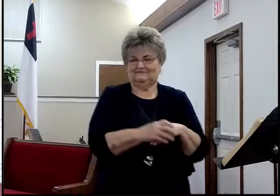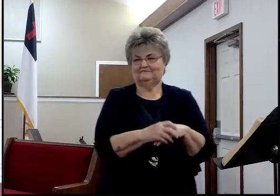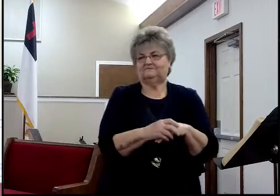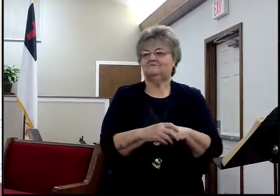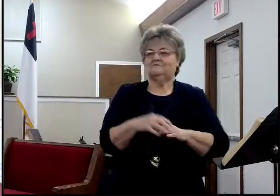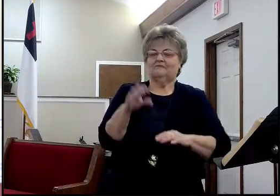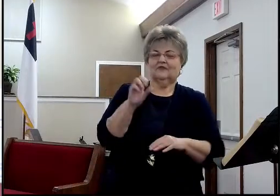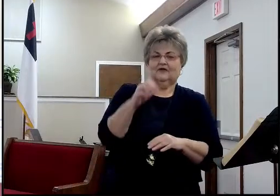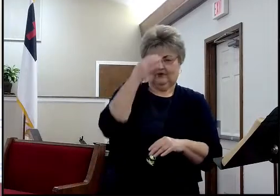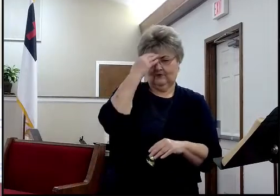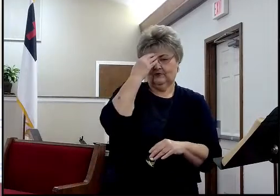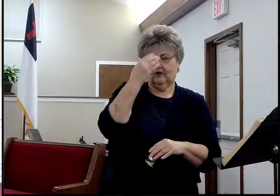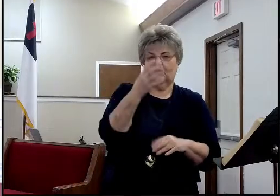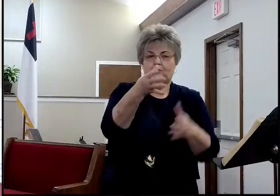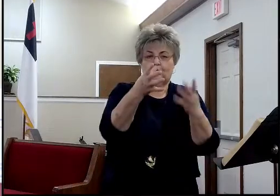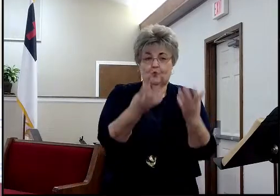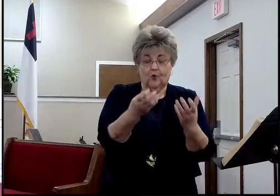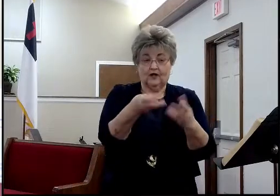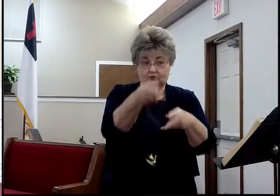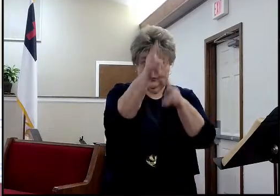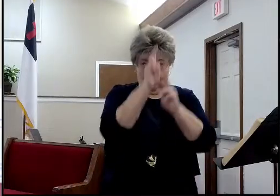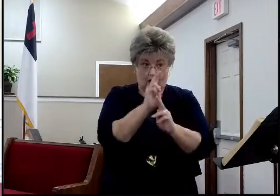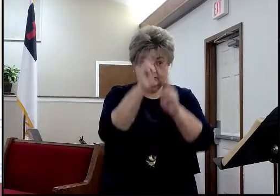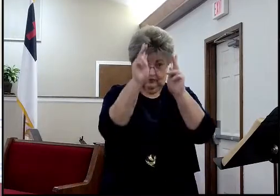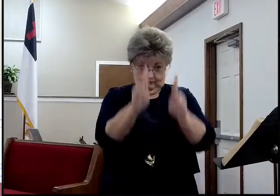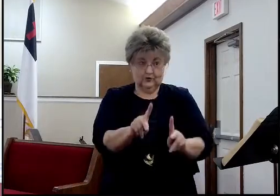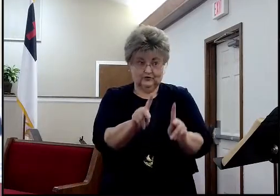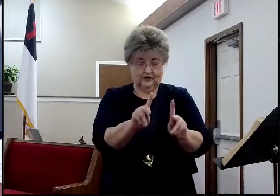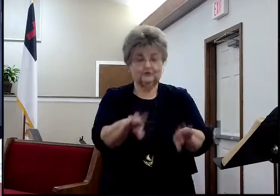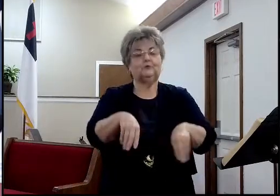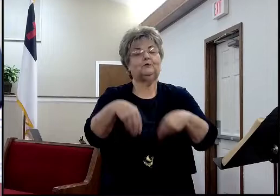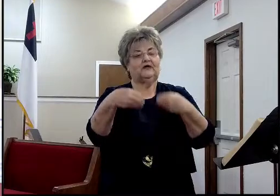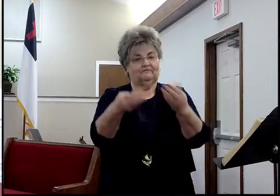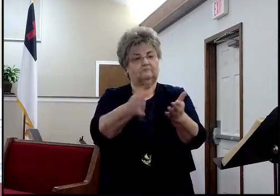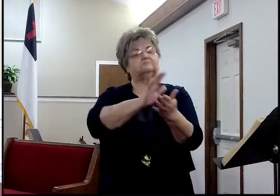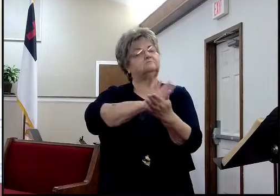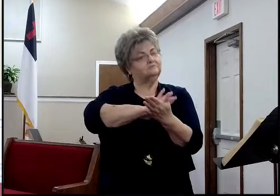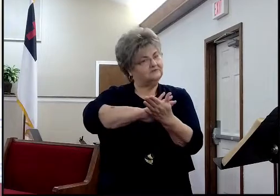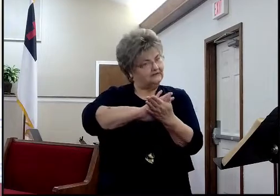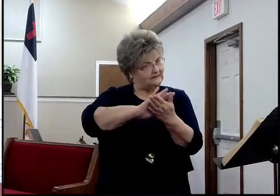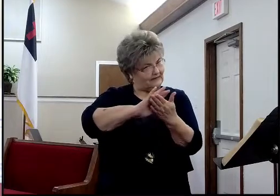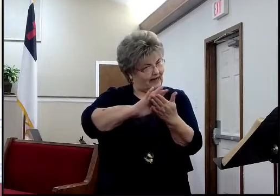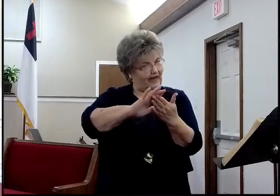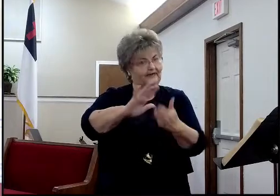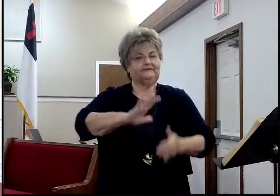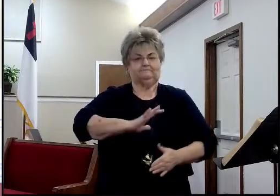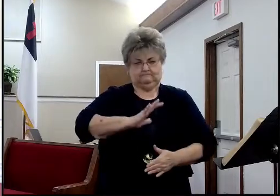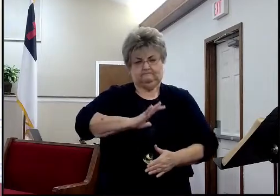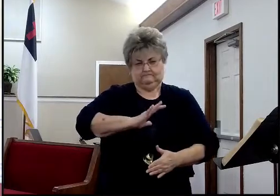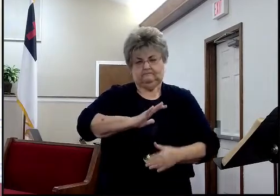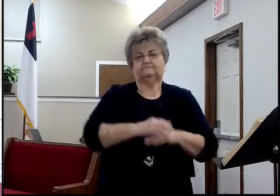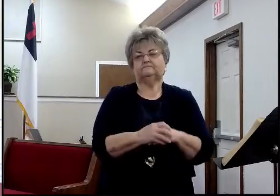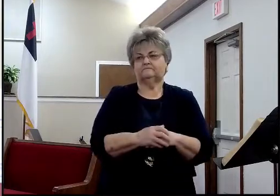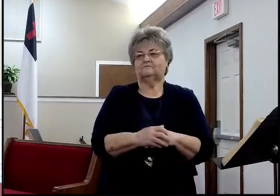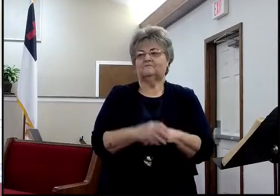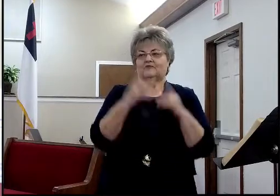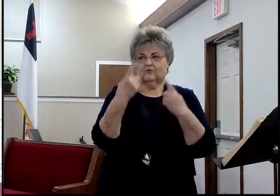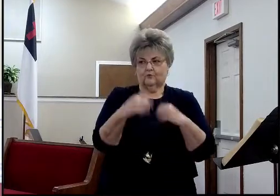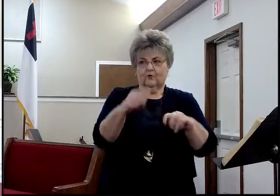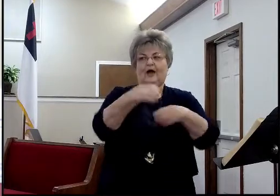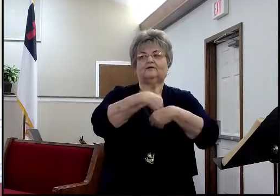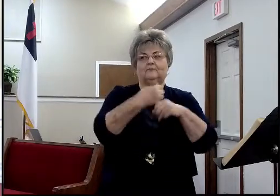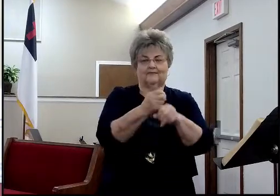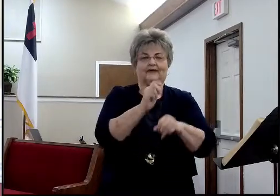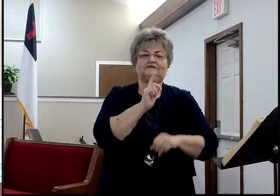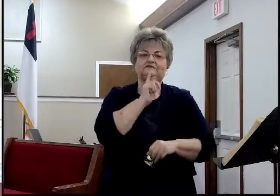You know, if you want to honor somebody, then don't give them something. Unhonorable. How's that? And so we tried to make sure that it was